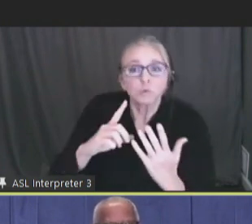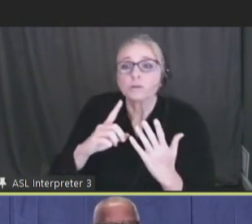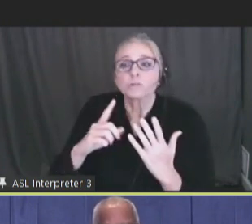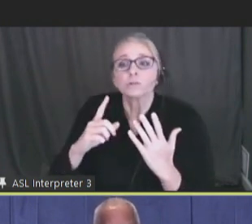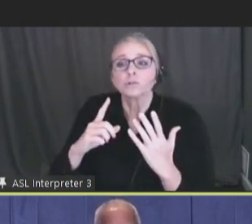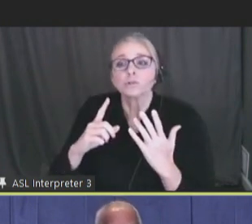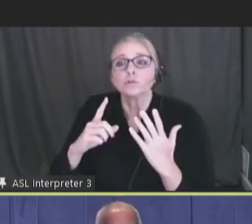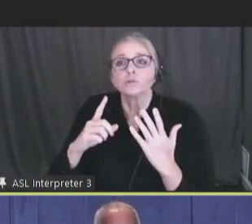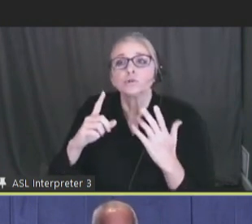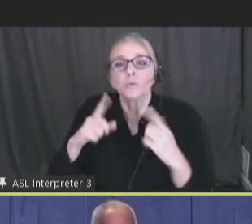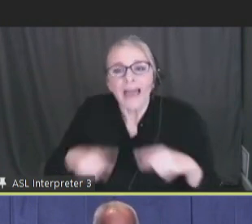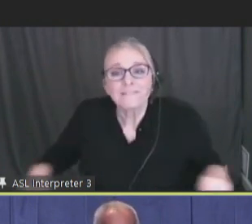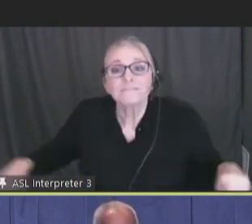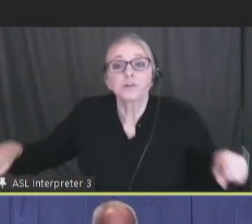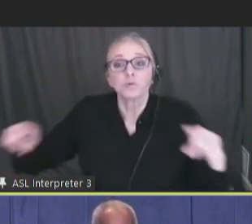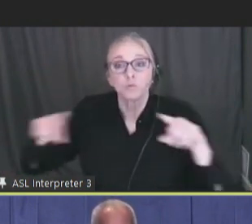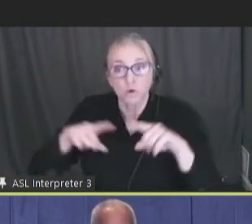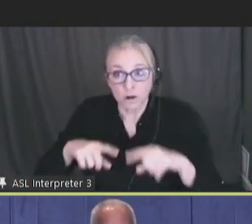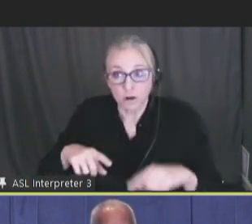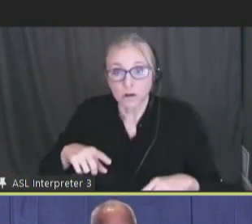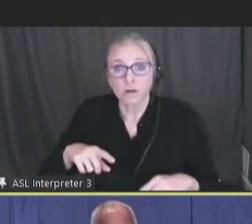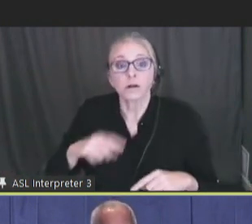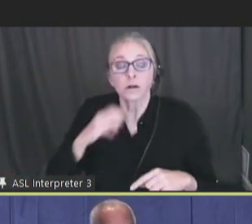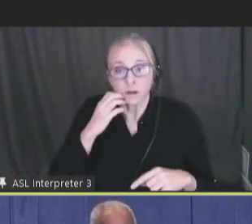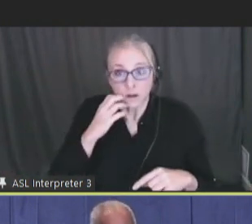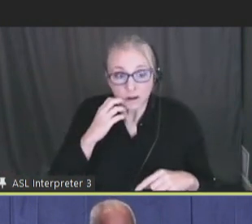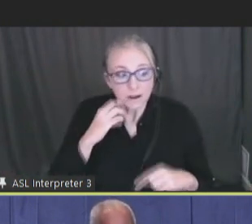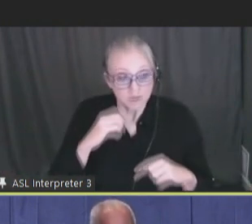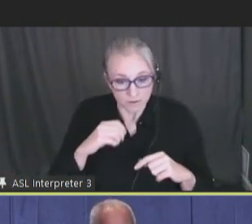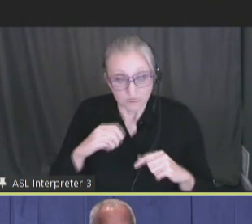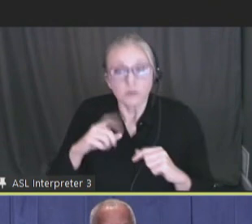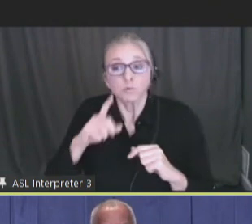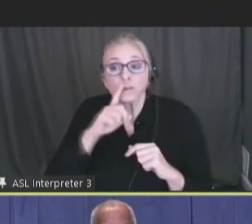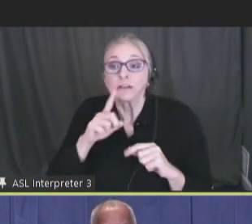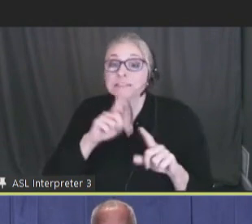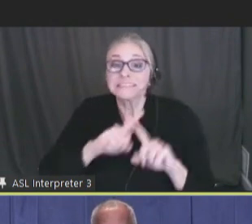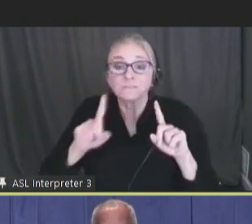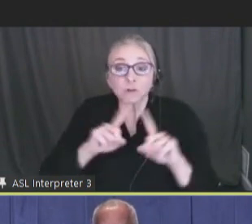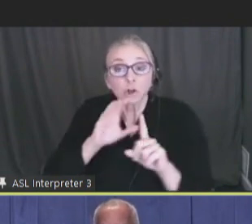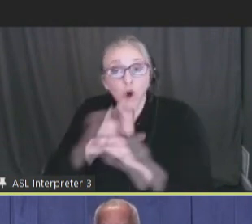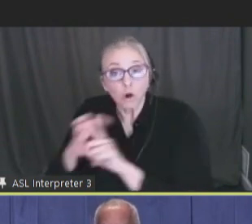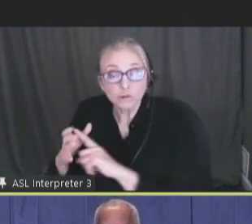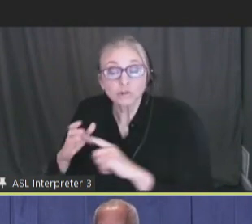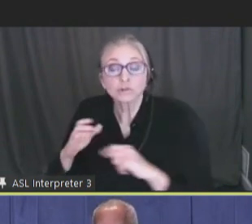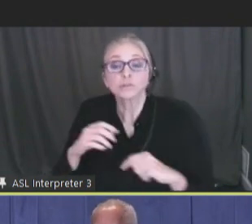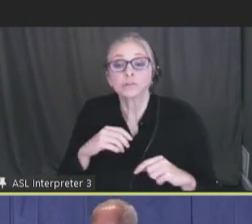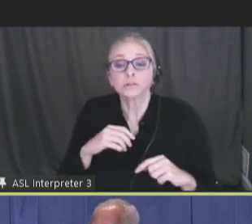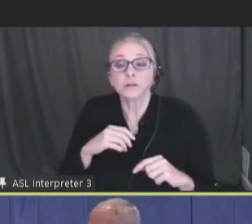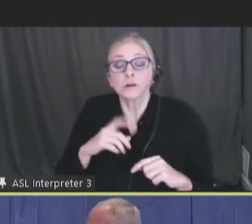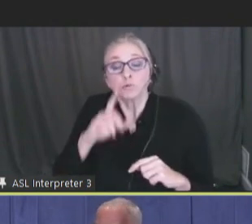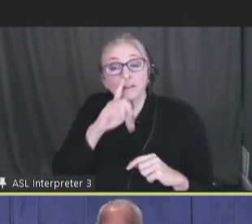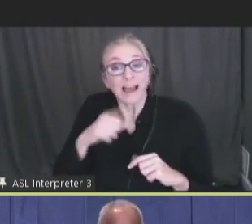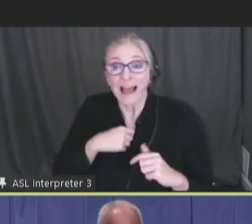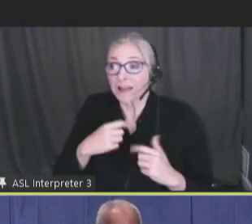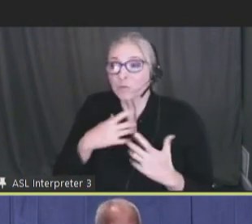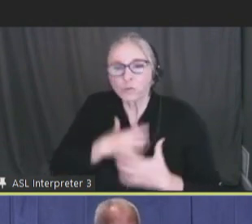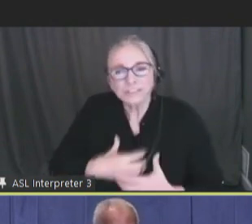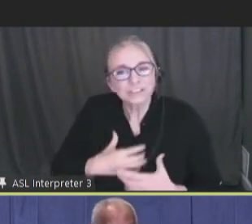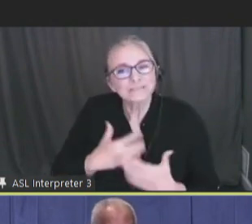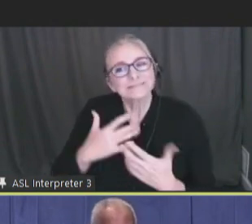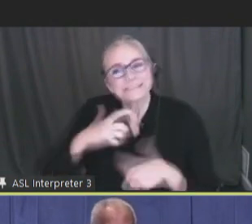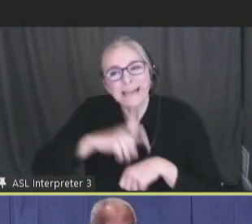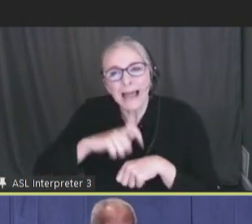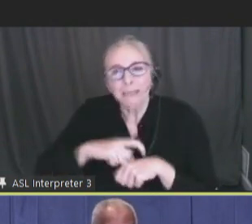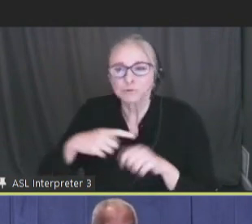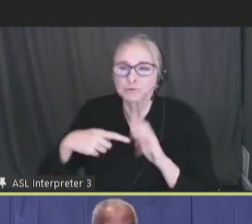local level and into different cultures. And I wish we had had time to show you the